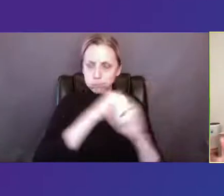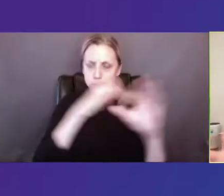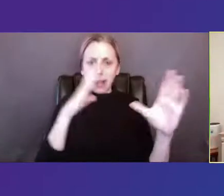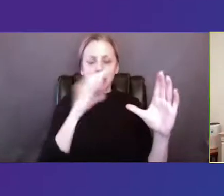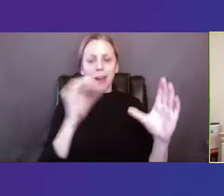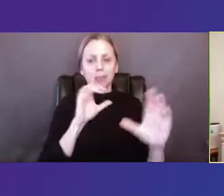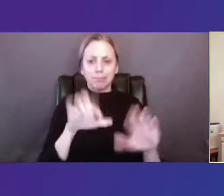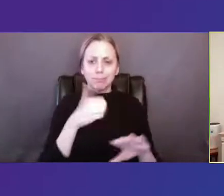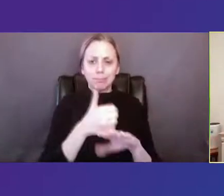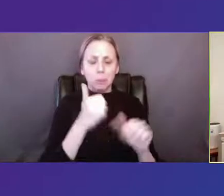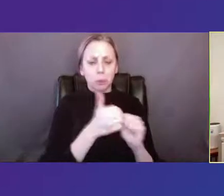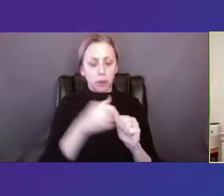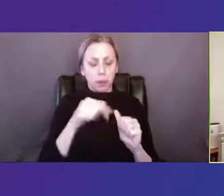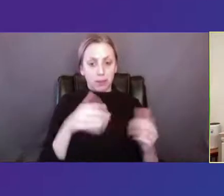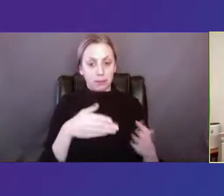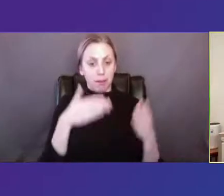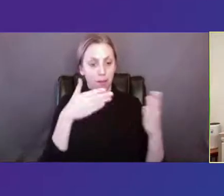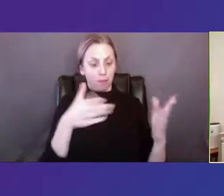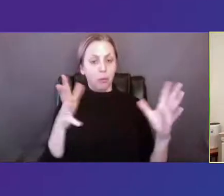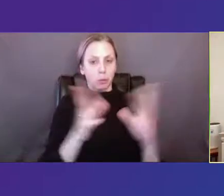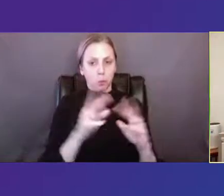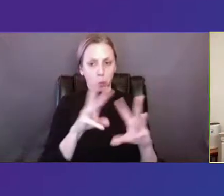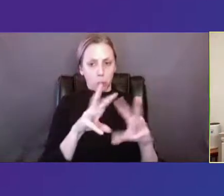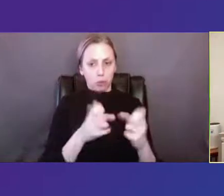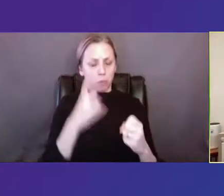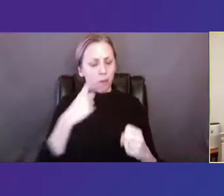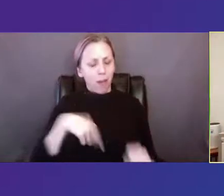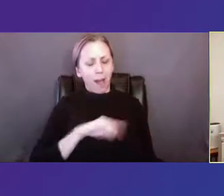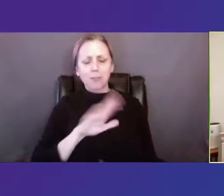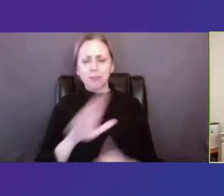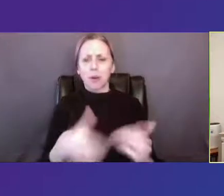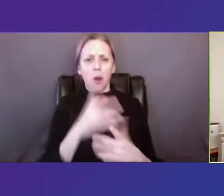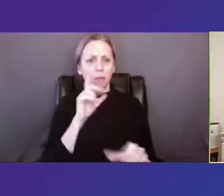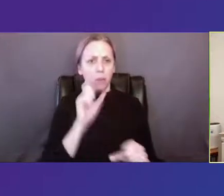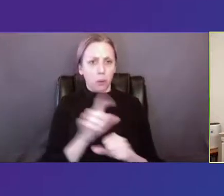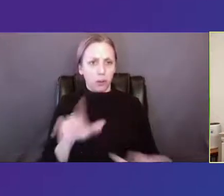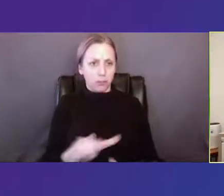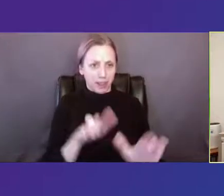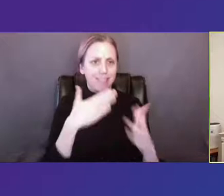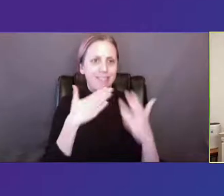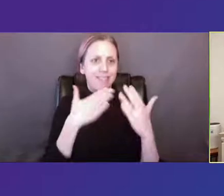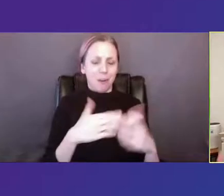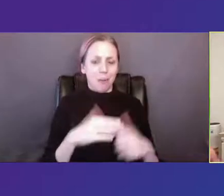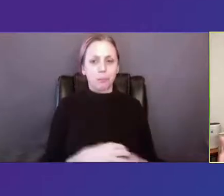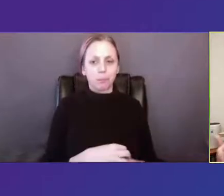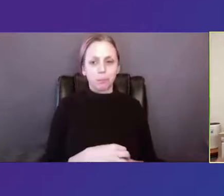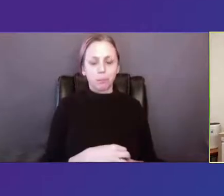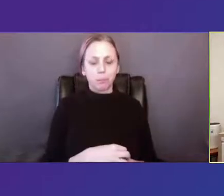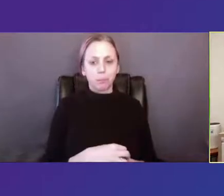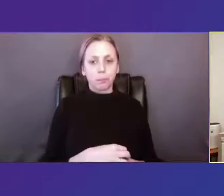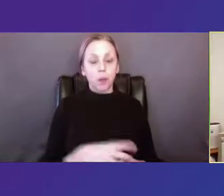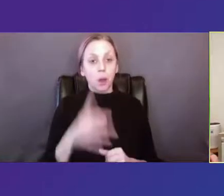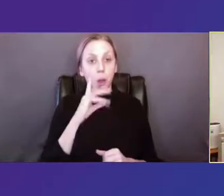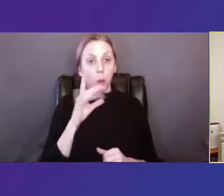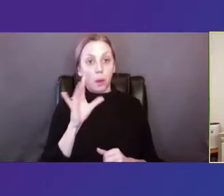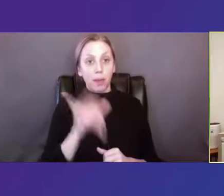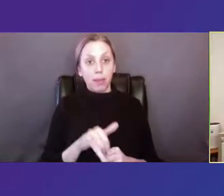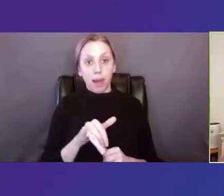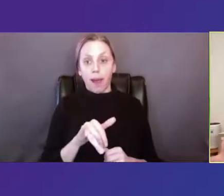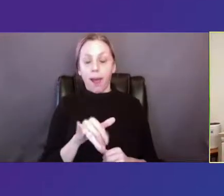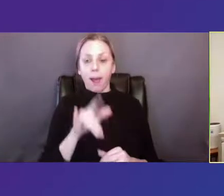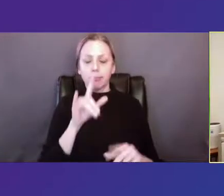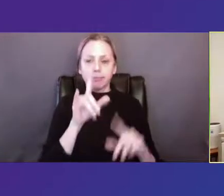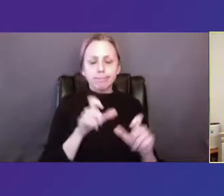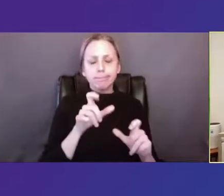put together this offering for us for all the work that you've done it's really with that spirit of inquiry that